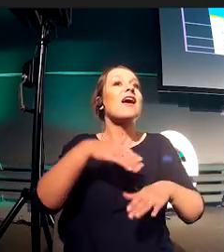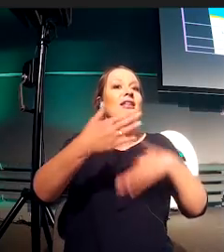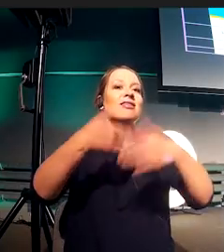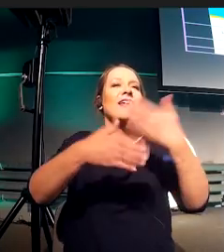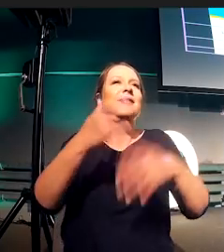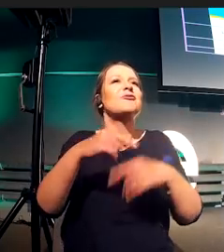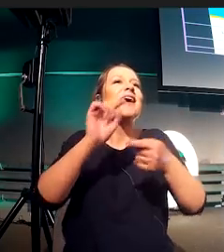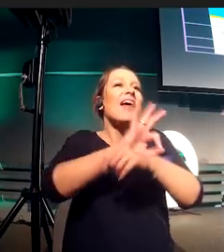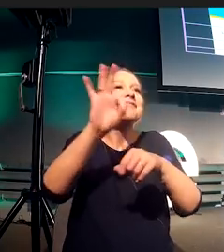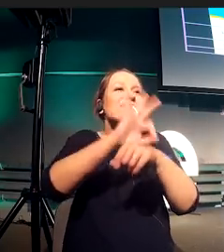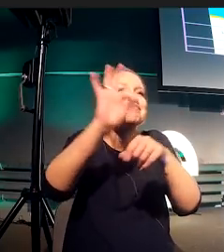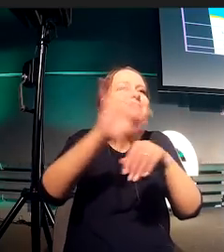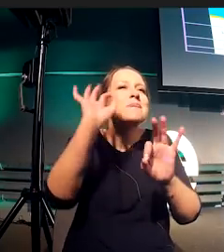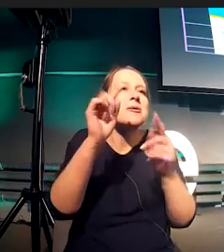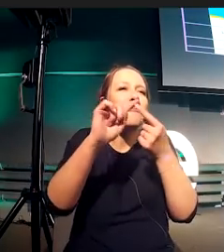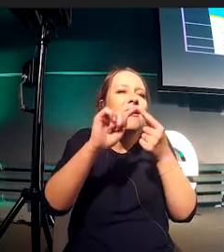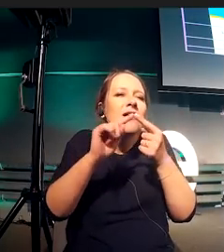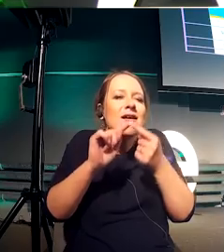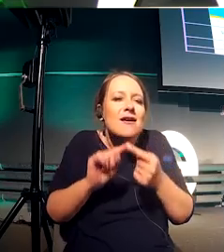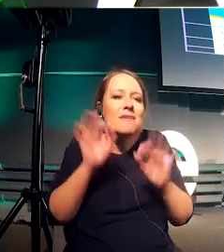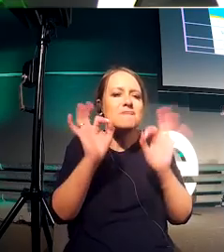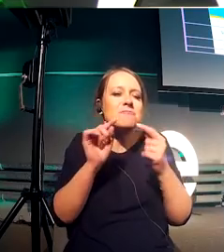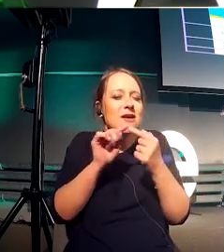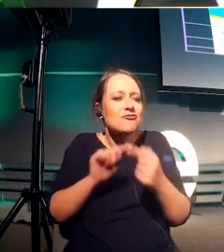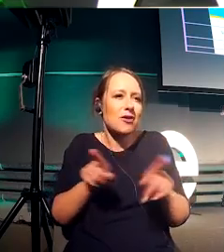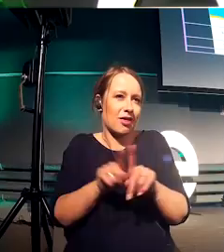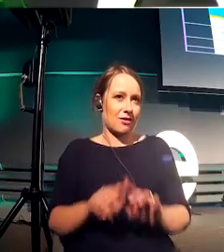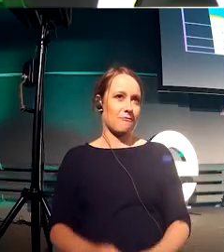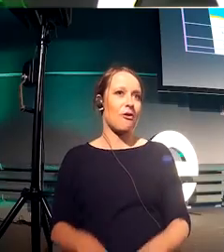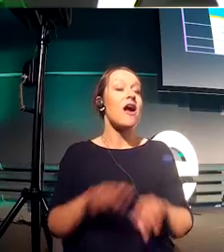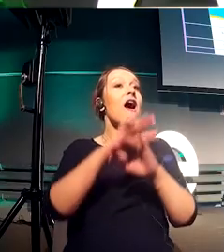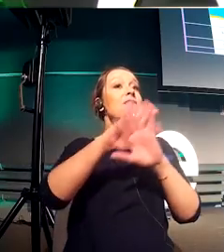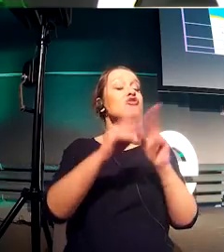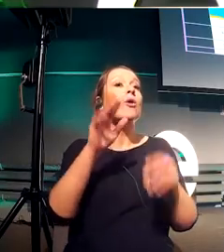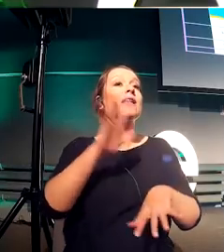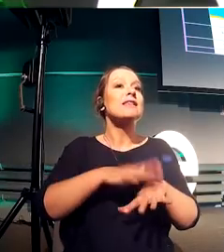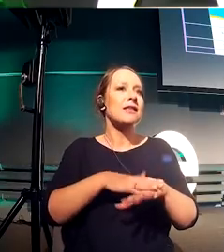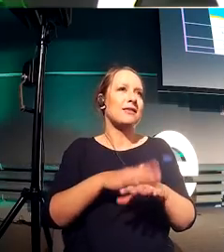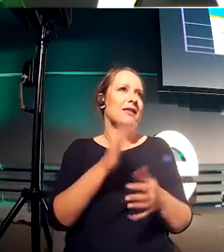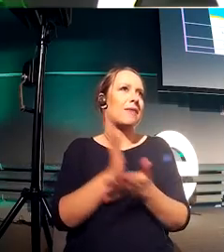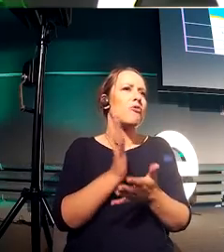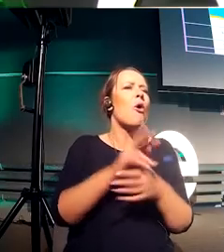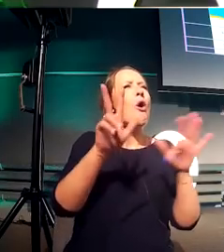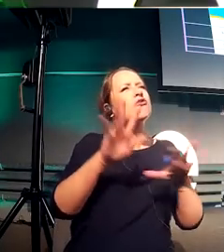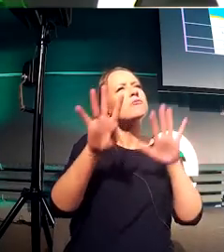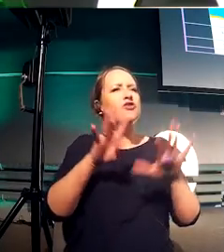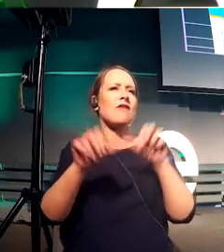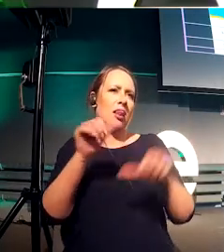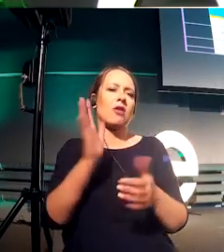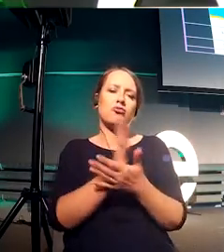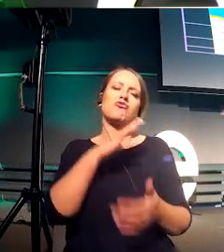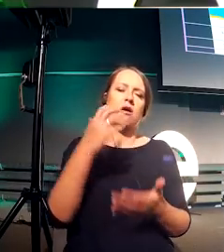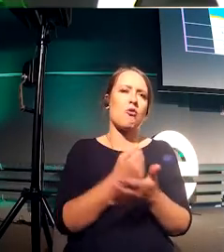something that I've been using for about eight, nine years. In the past year, hundreds of designers have gone through workshops with me